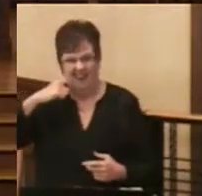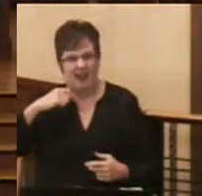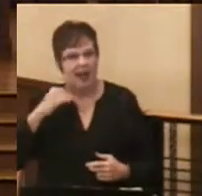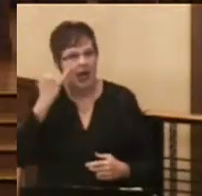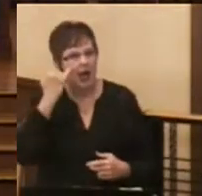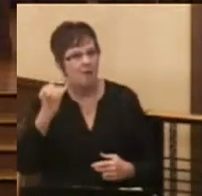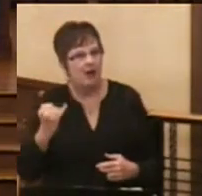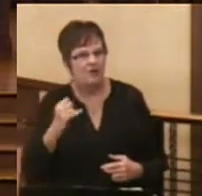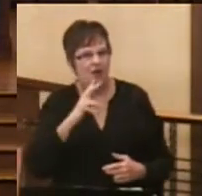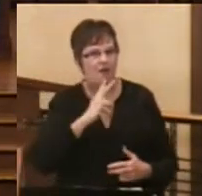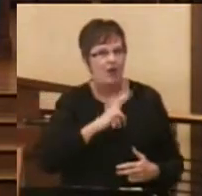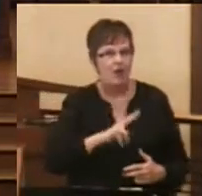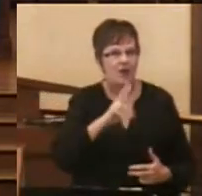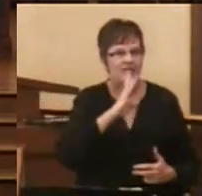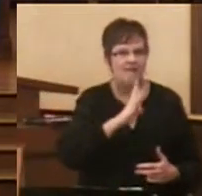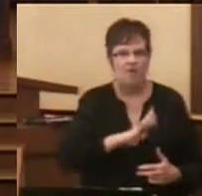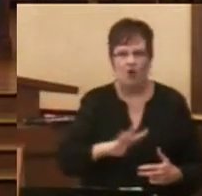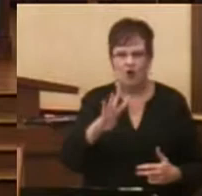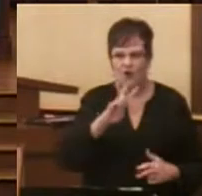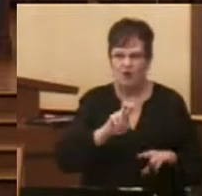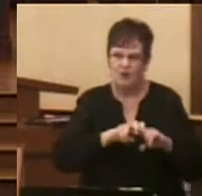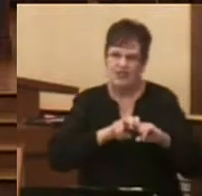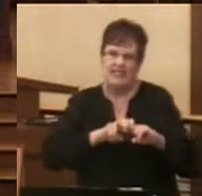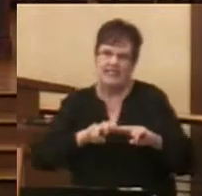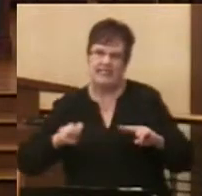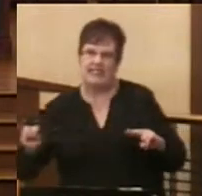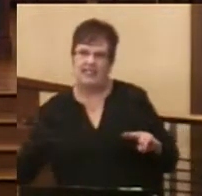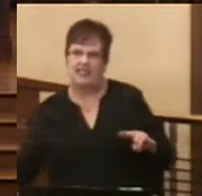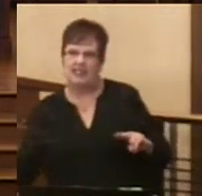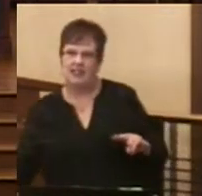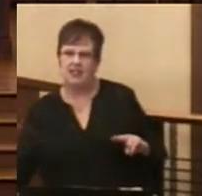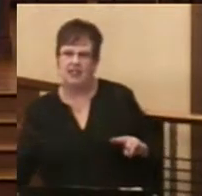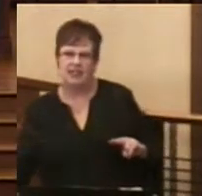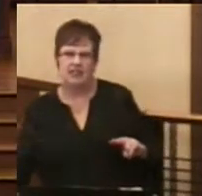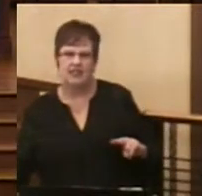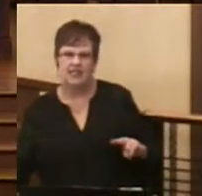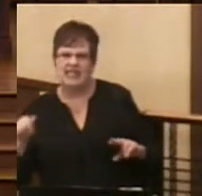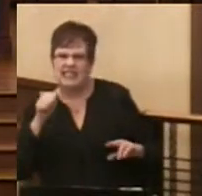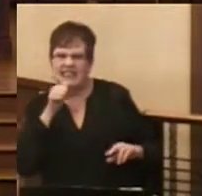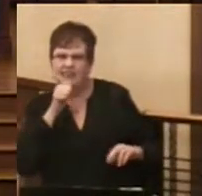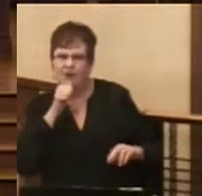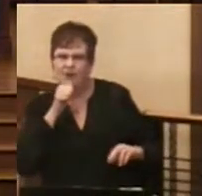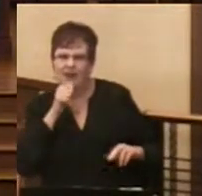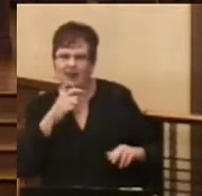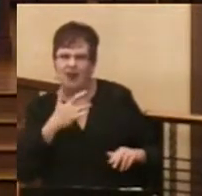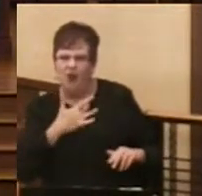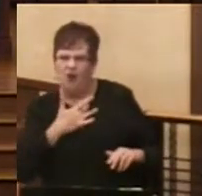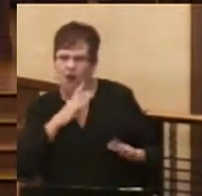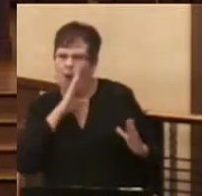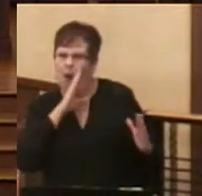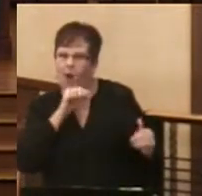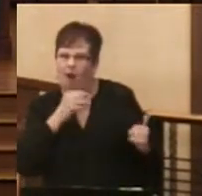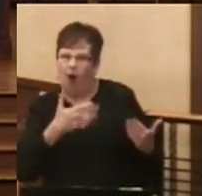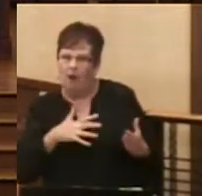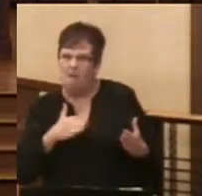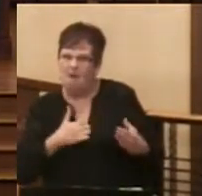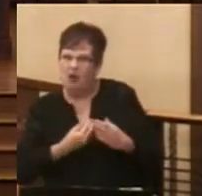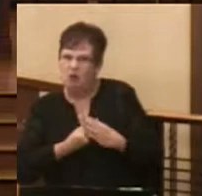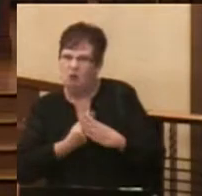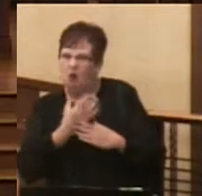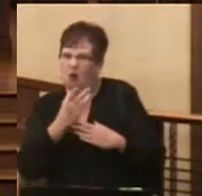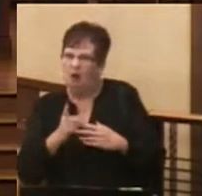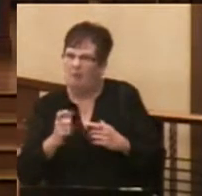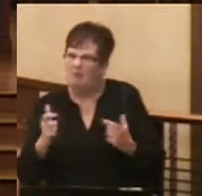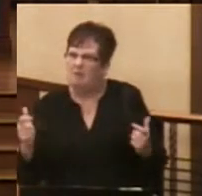imagine the three- and four-year-olds who were sitting there secretly hoped that they had already grown up to be those